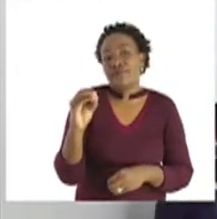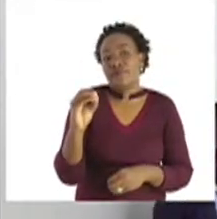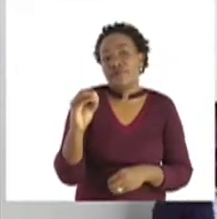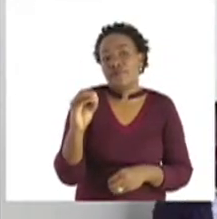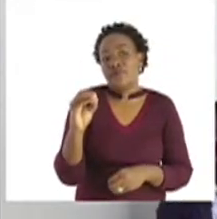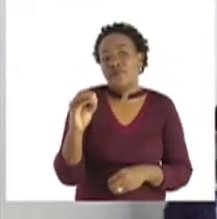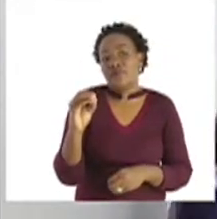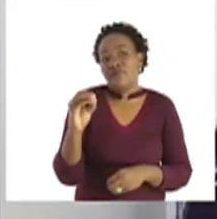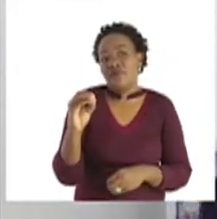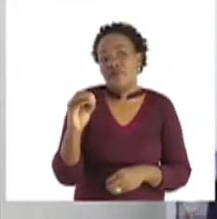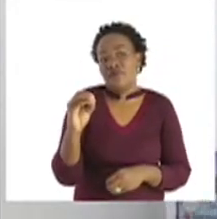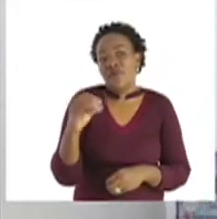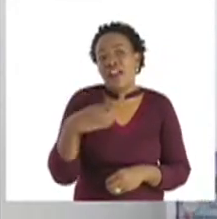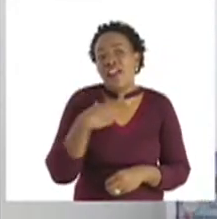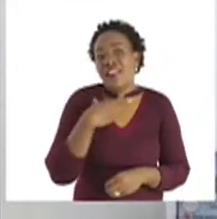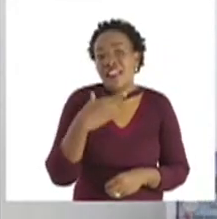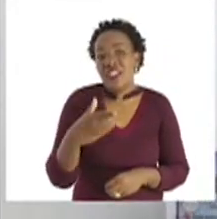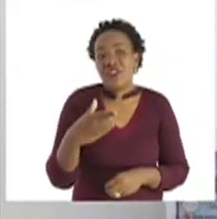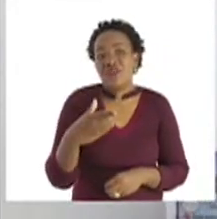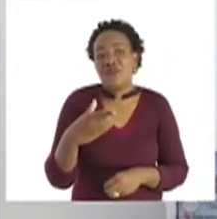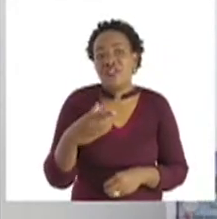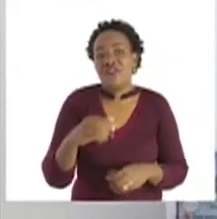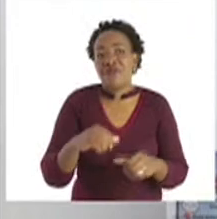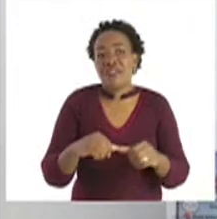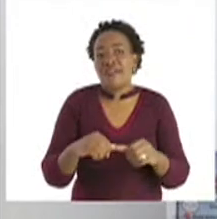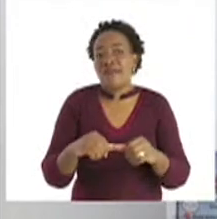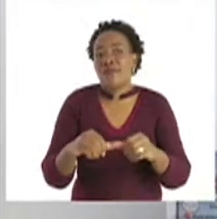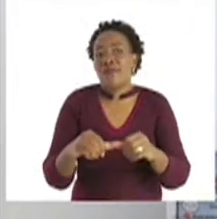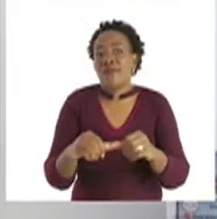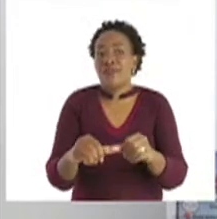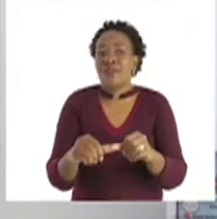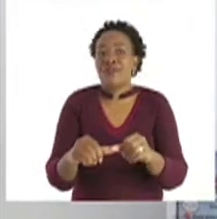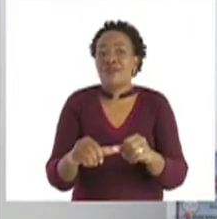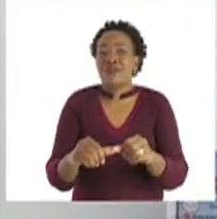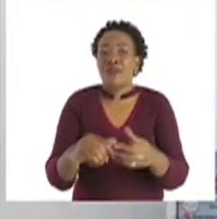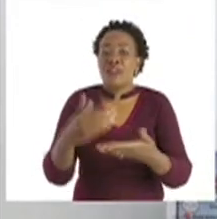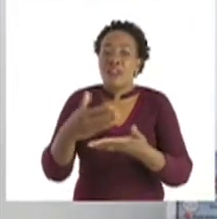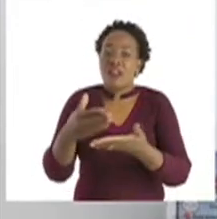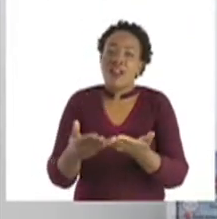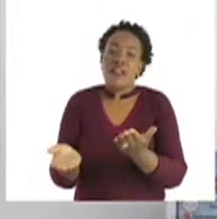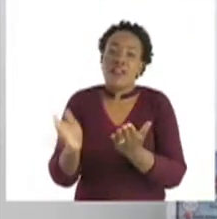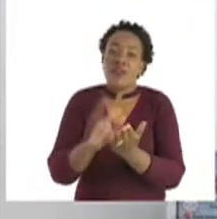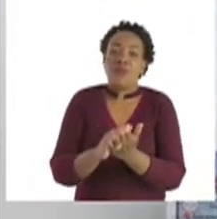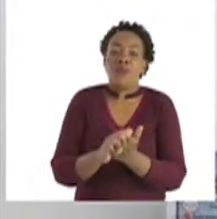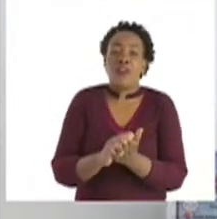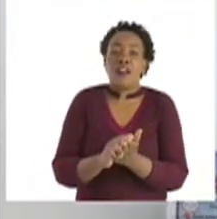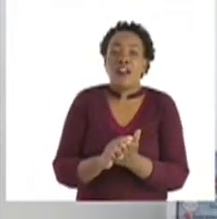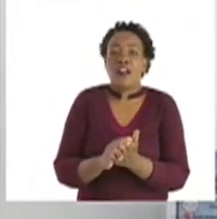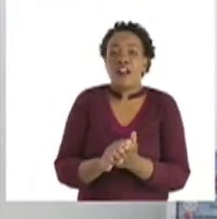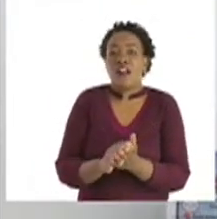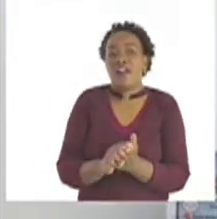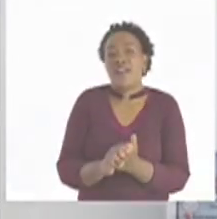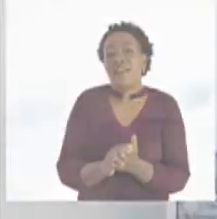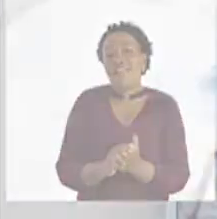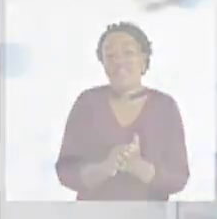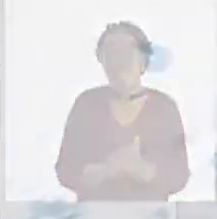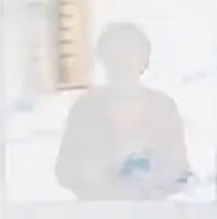Thank you so much. Now you can do the work in the booklet following this method.